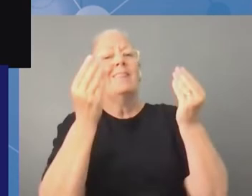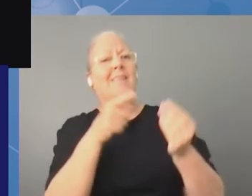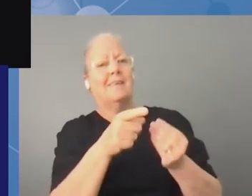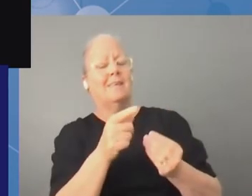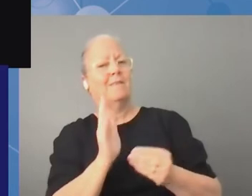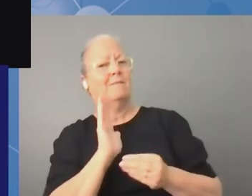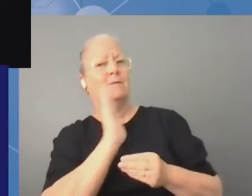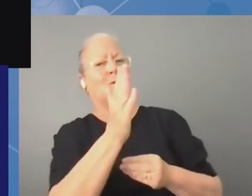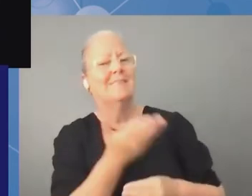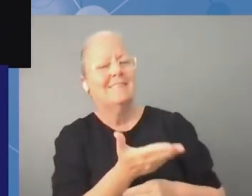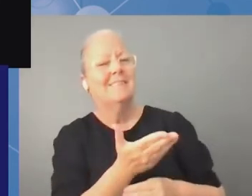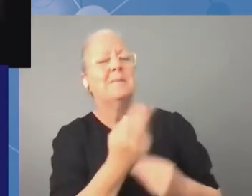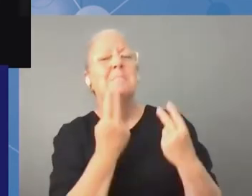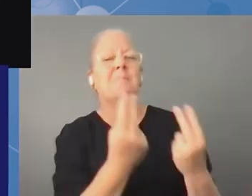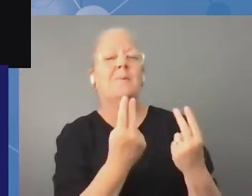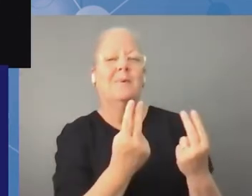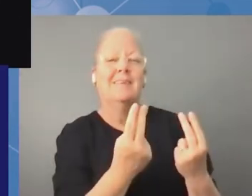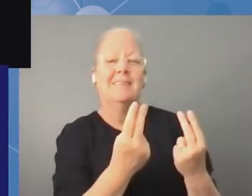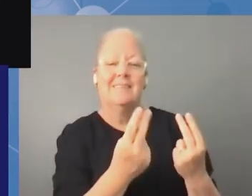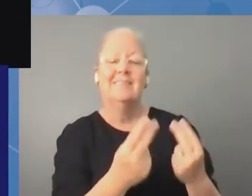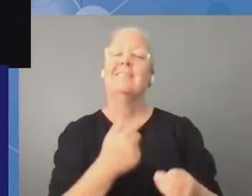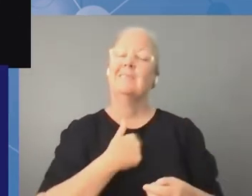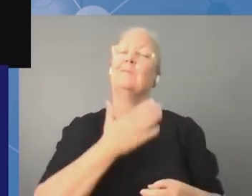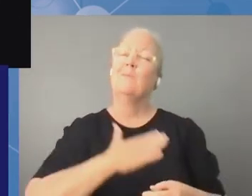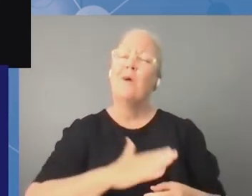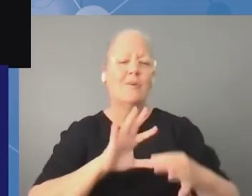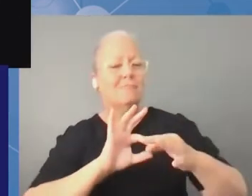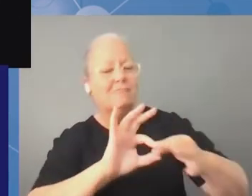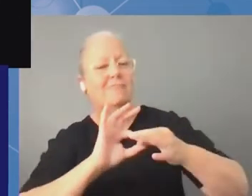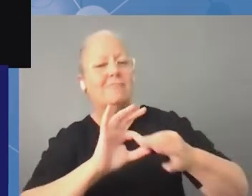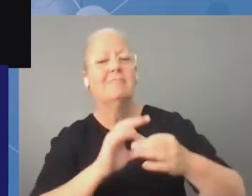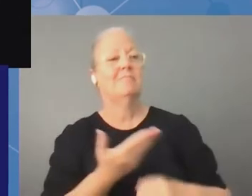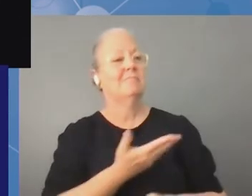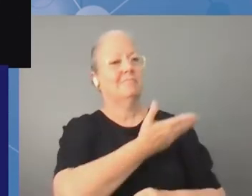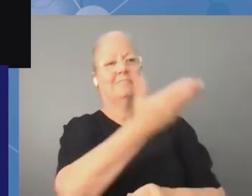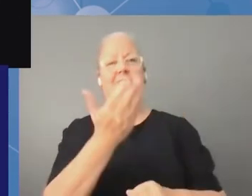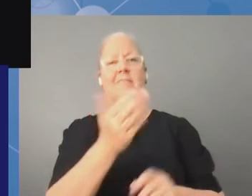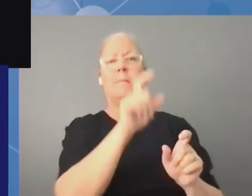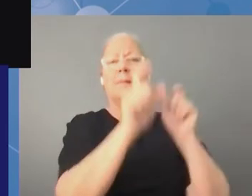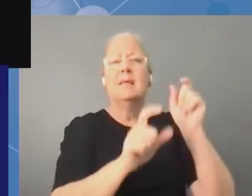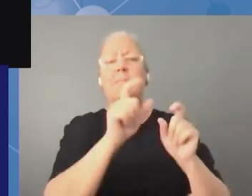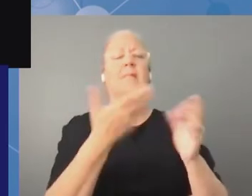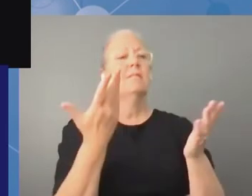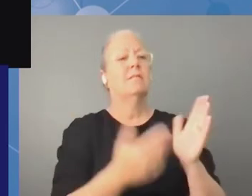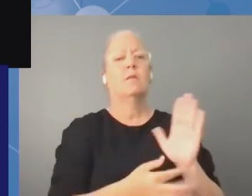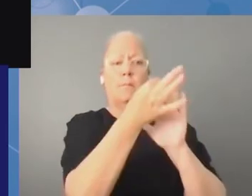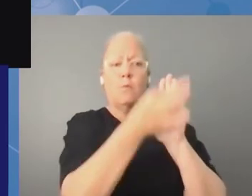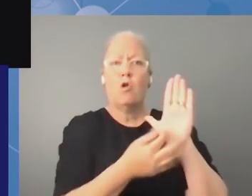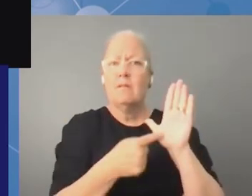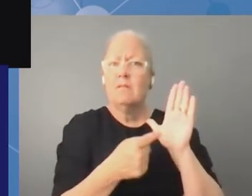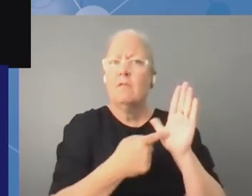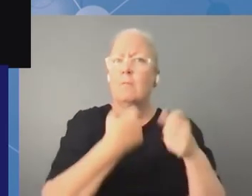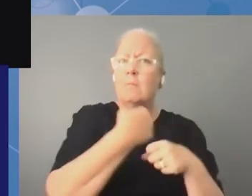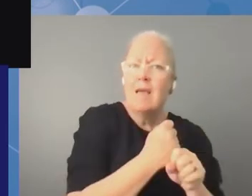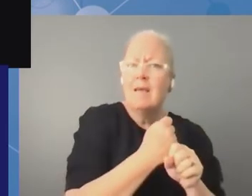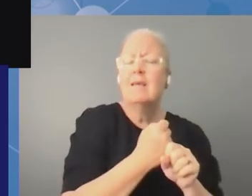strive for engagement with policy makers and we always want to not just to speak